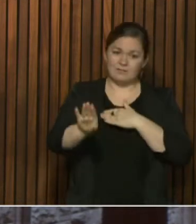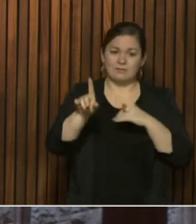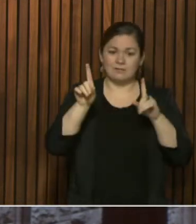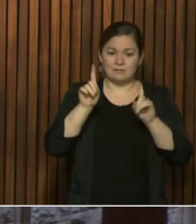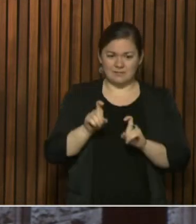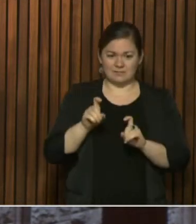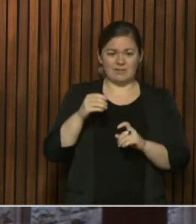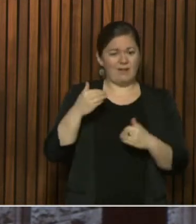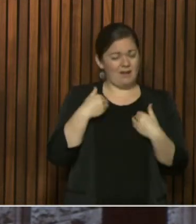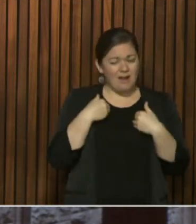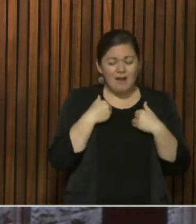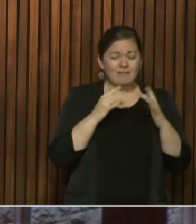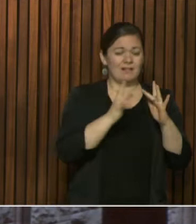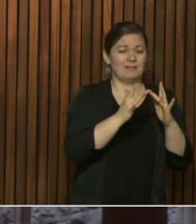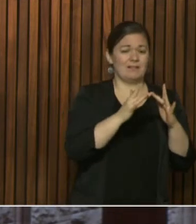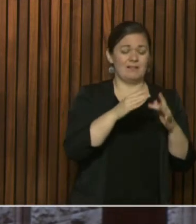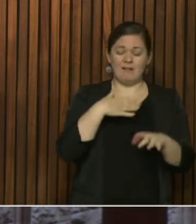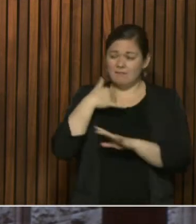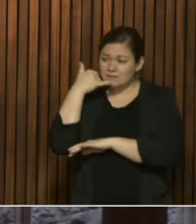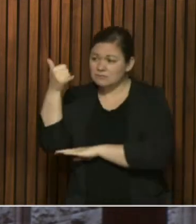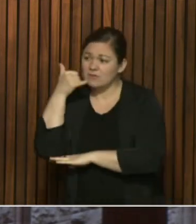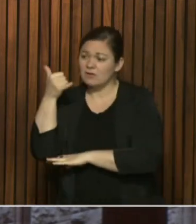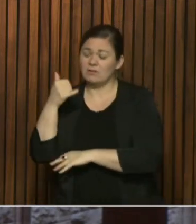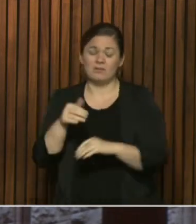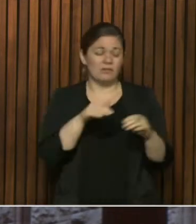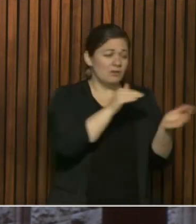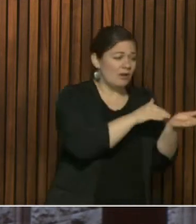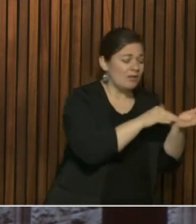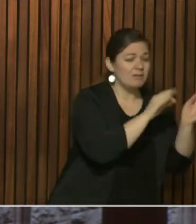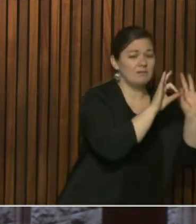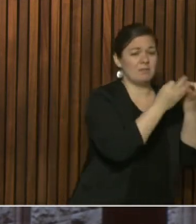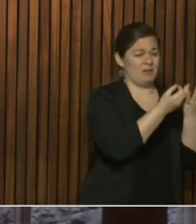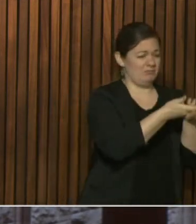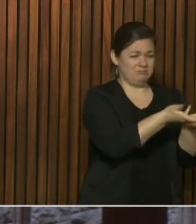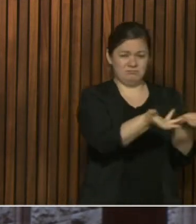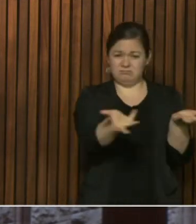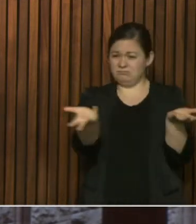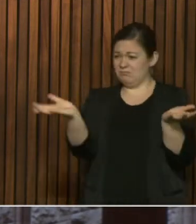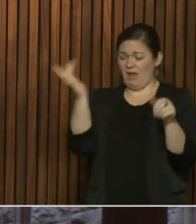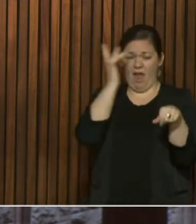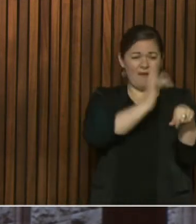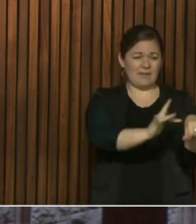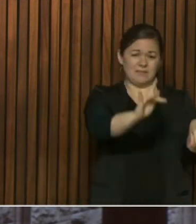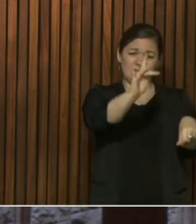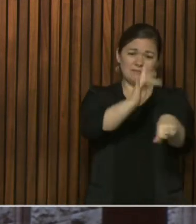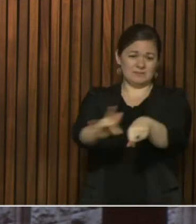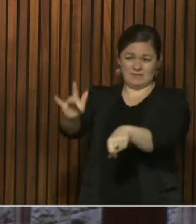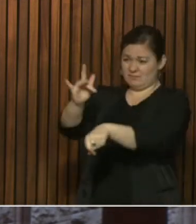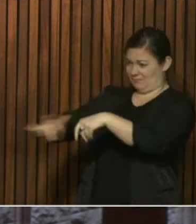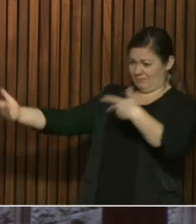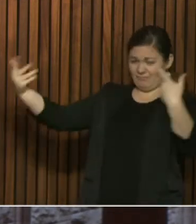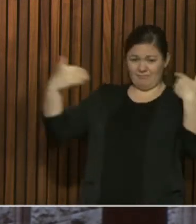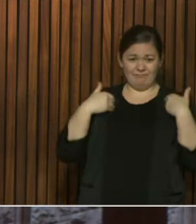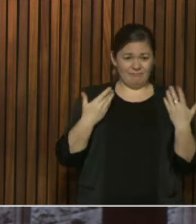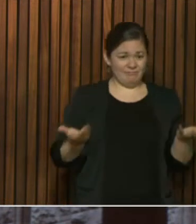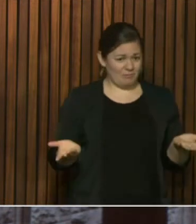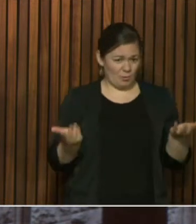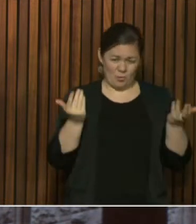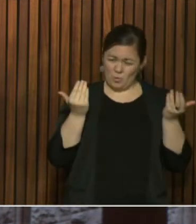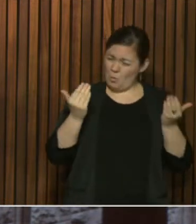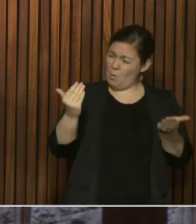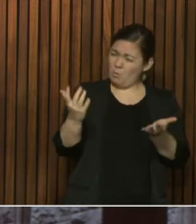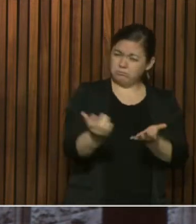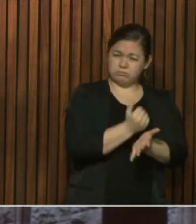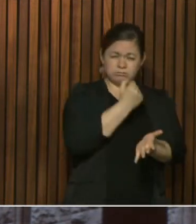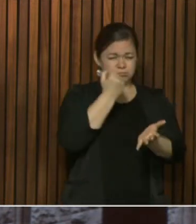understand, family members they want to ask about. So there's many sources that you can go to, and you should access those when you